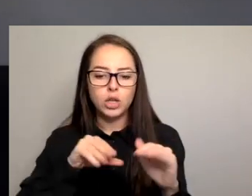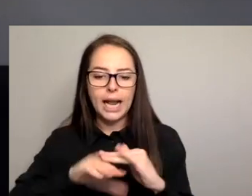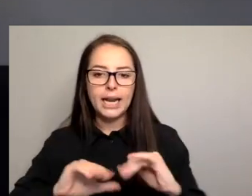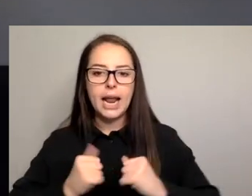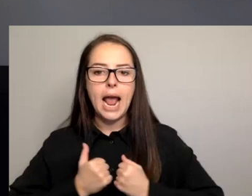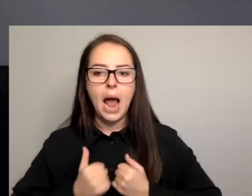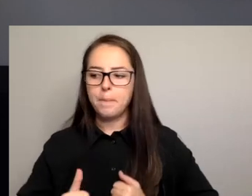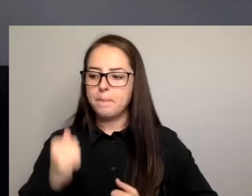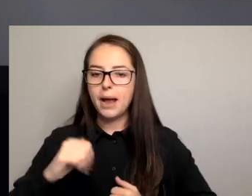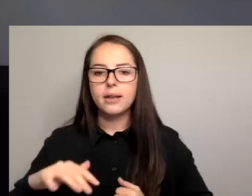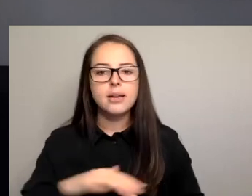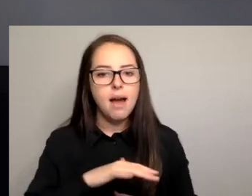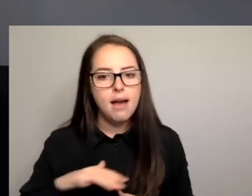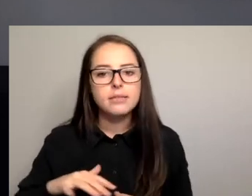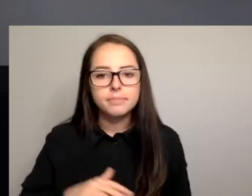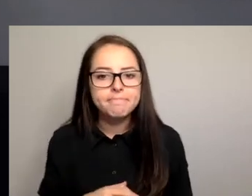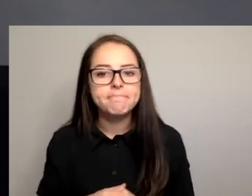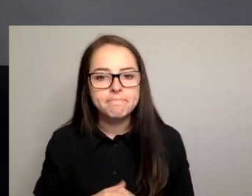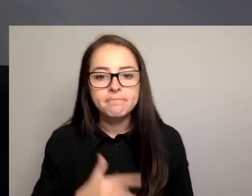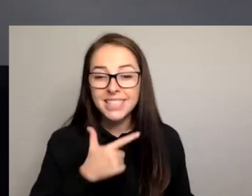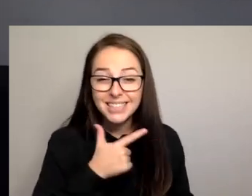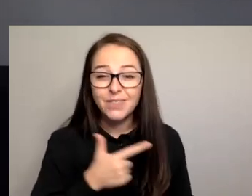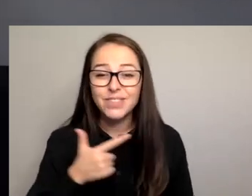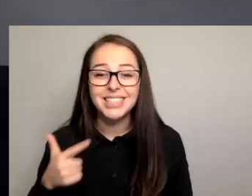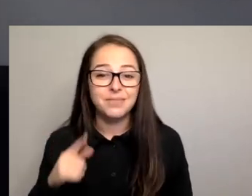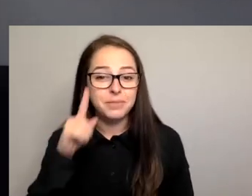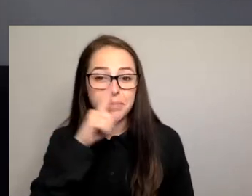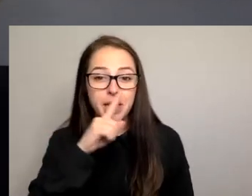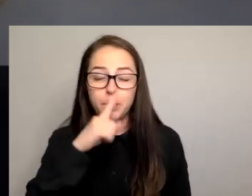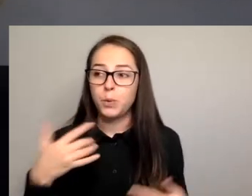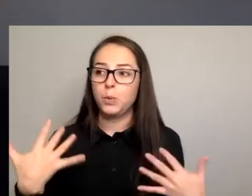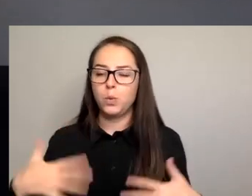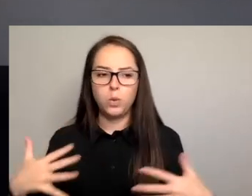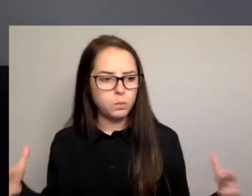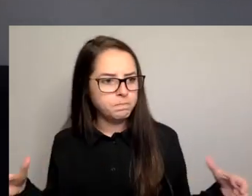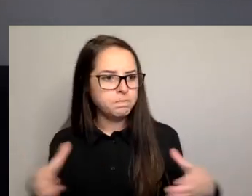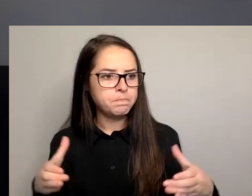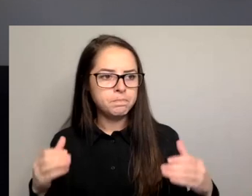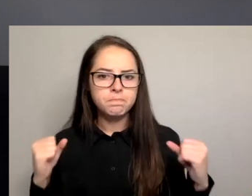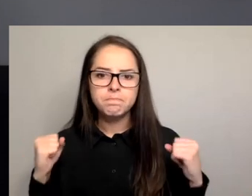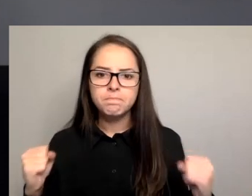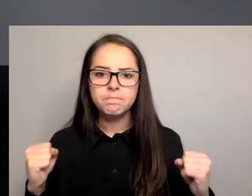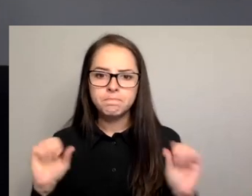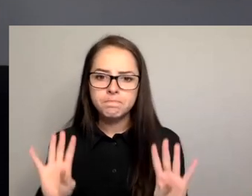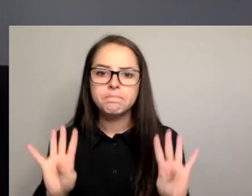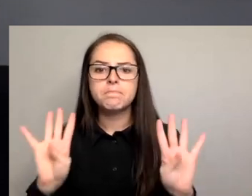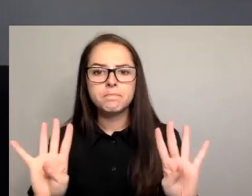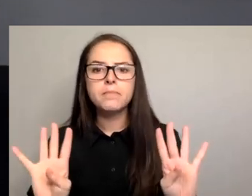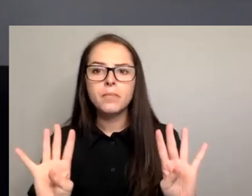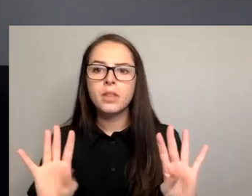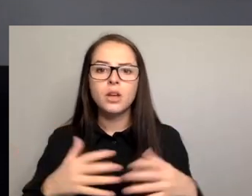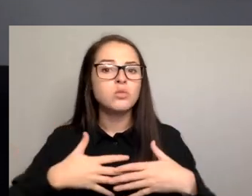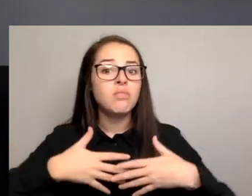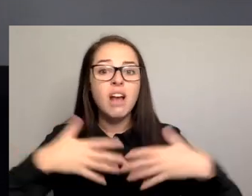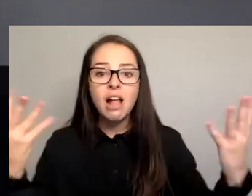77 mayors have made a very strong joint commitment to stand together and to do everything they can to prevent